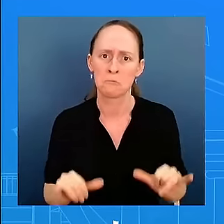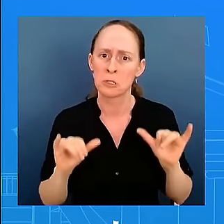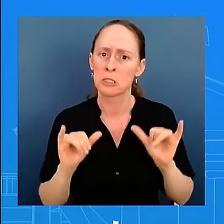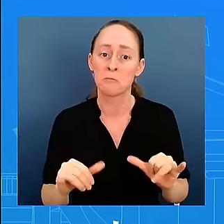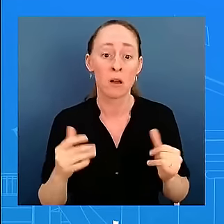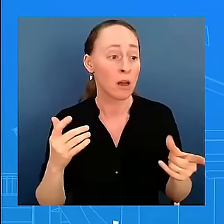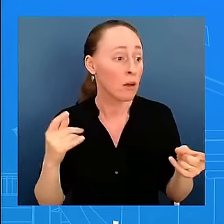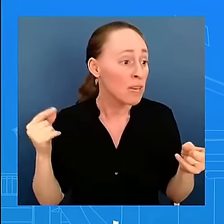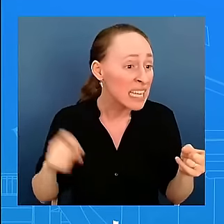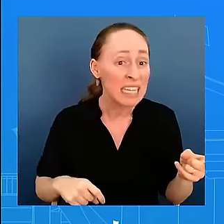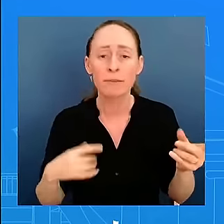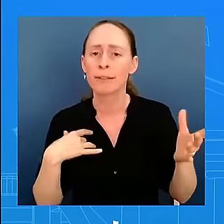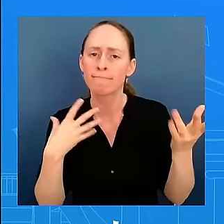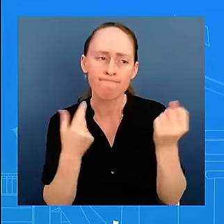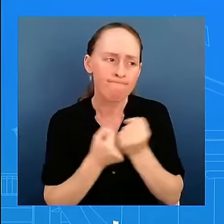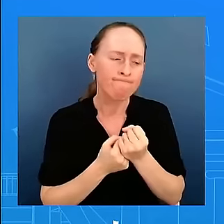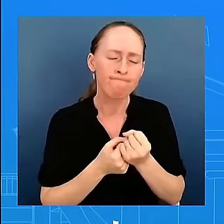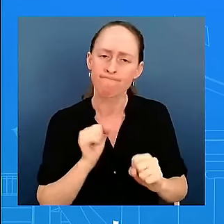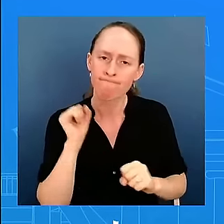for the fight that they're in.